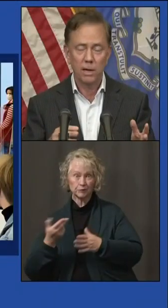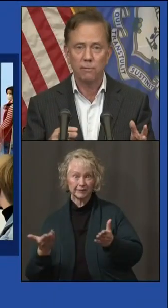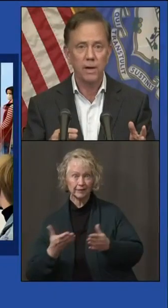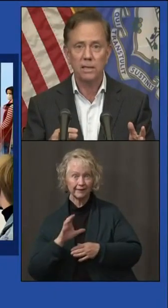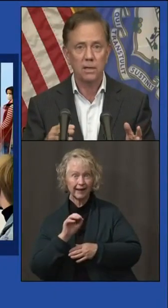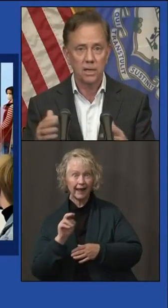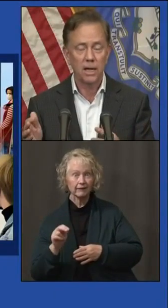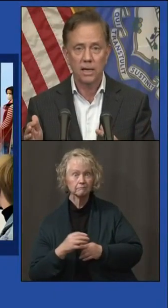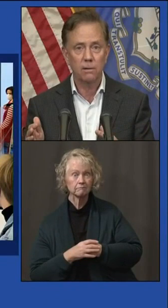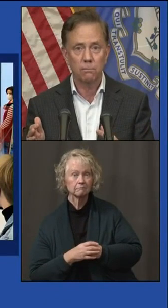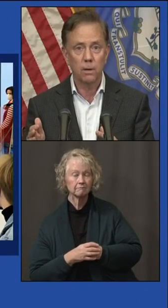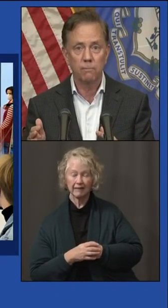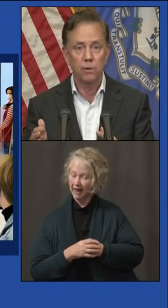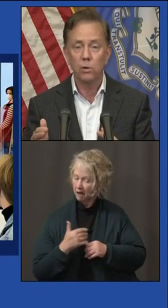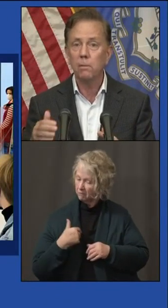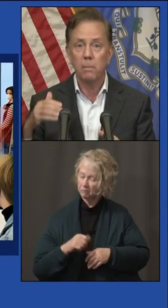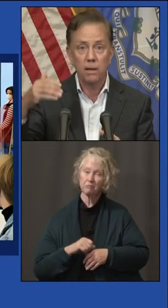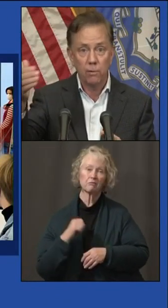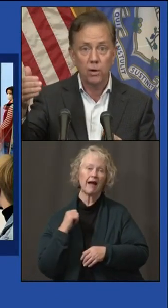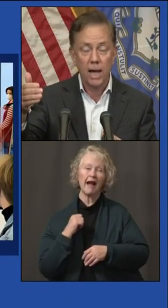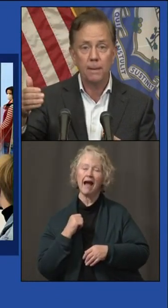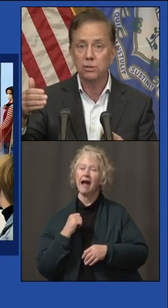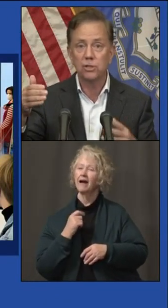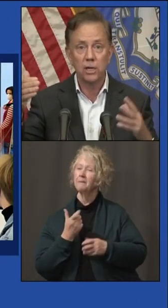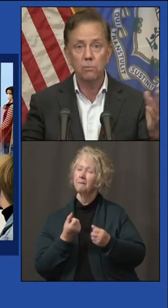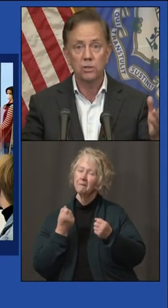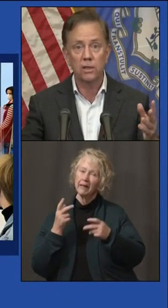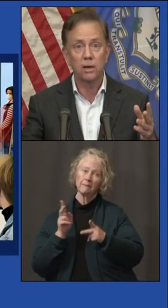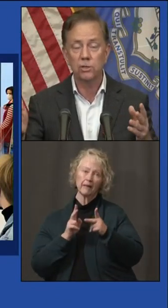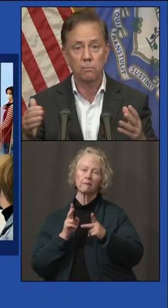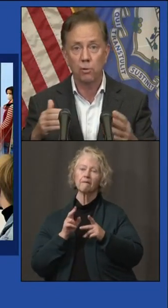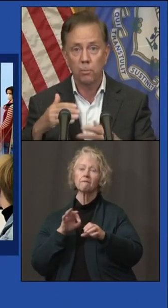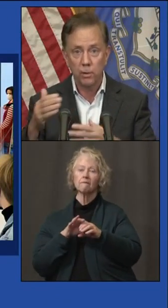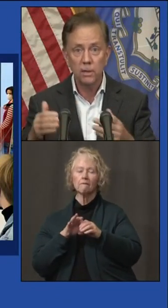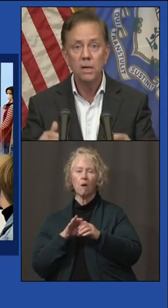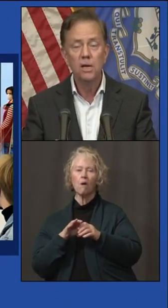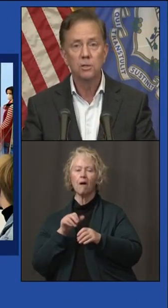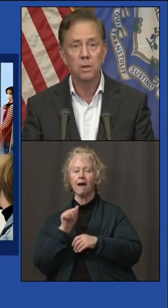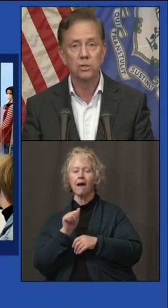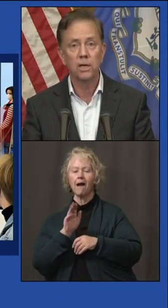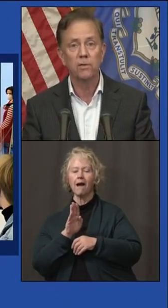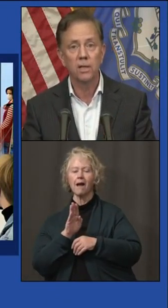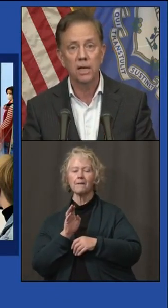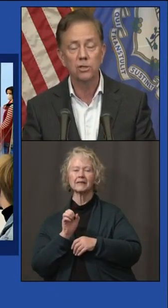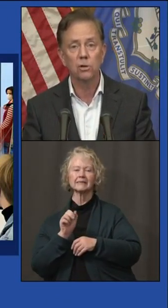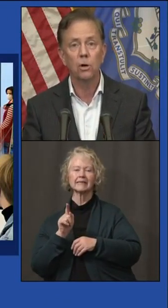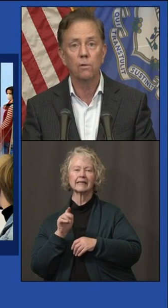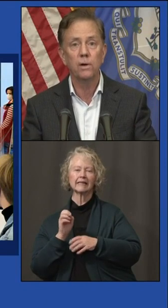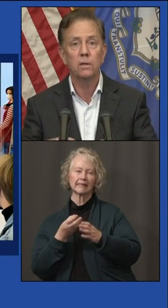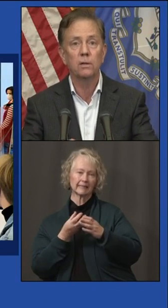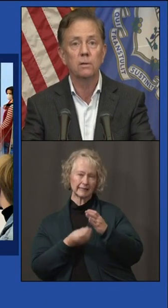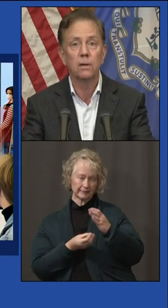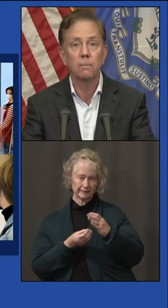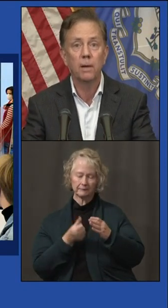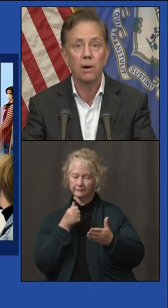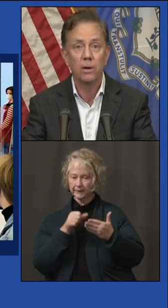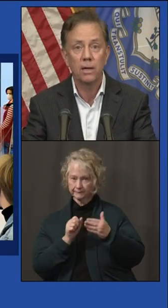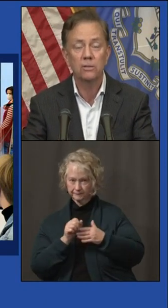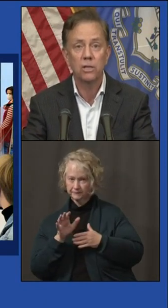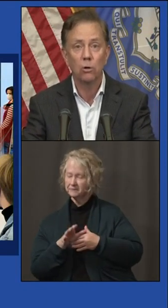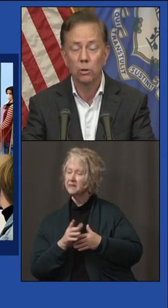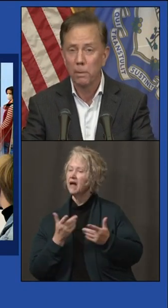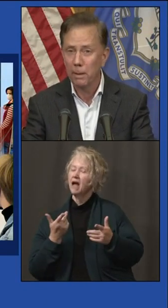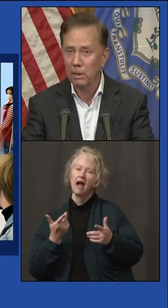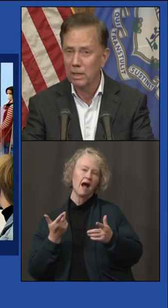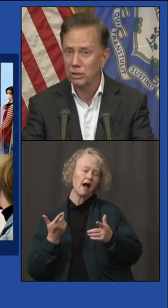I'm proud of the fact that Connecticut voted. Many voted absentee, which I think was appropriate, especially given the nature of COVID and how